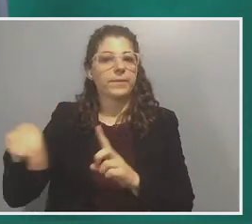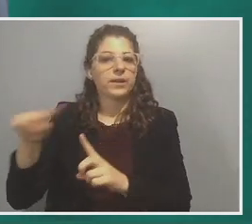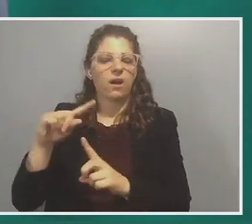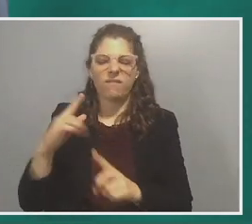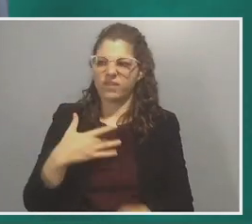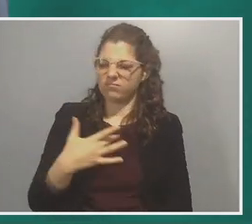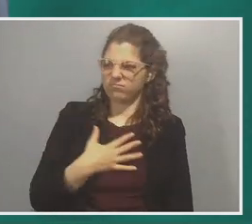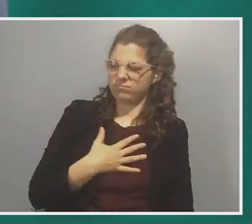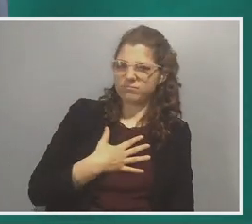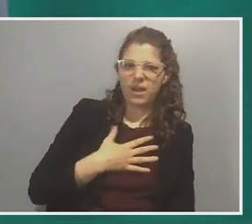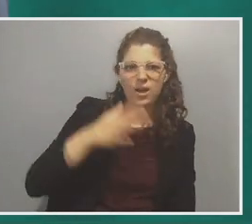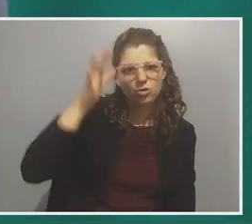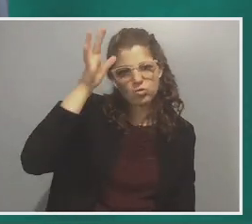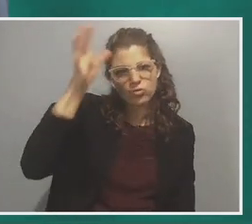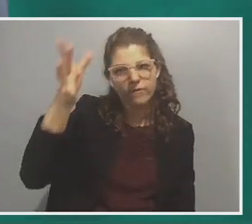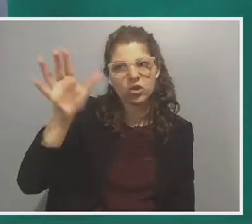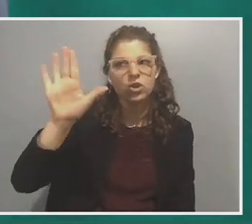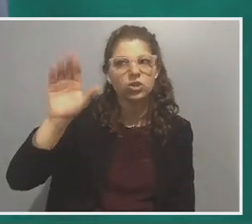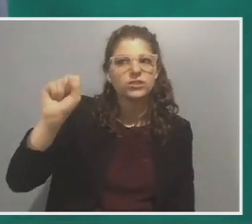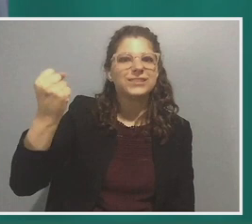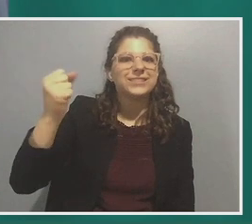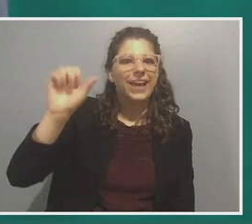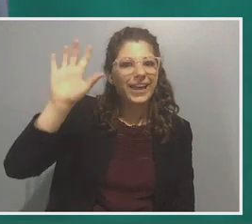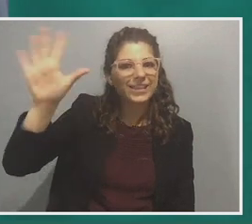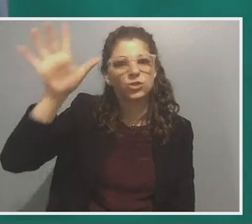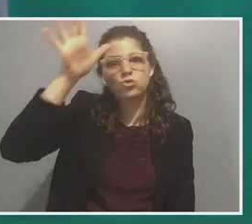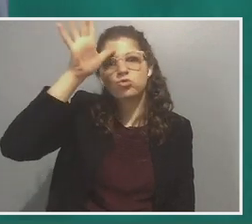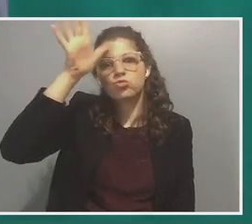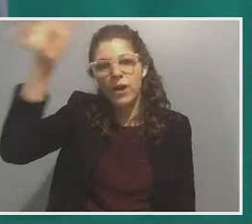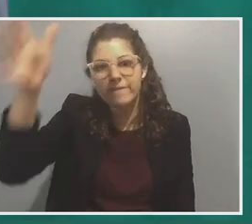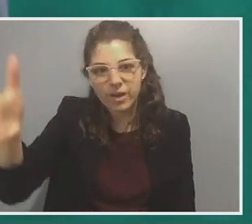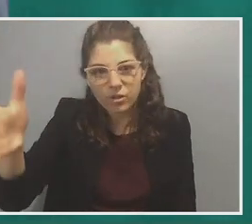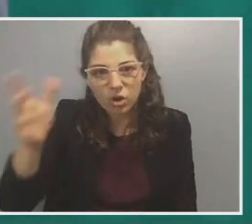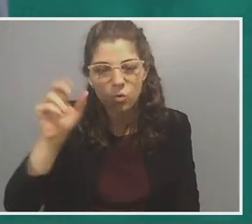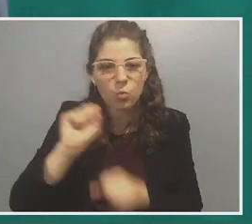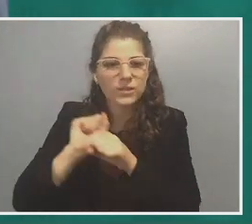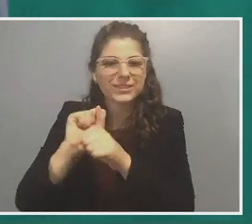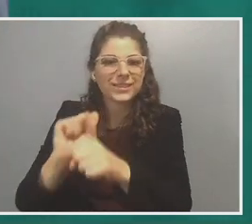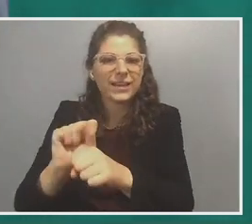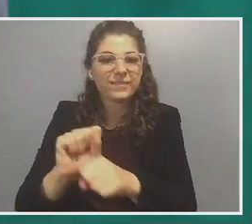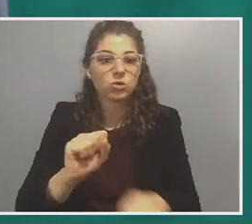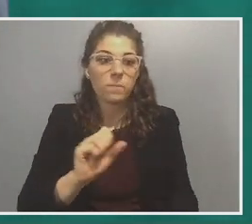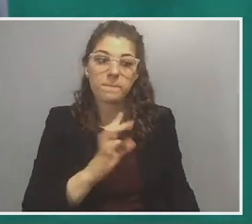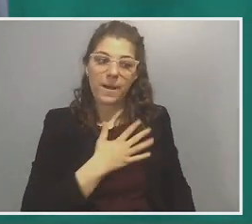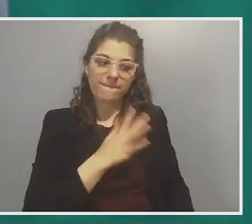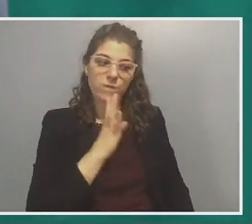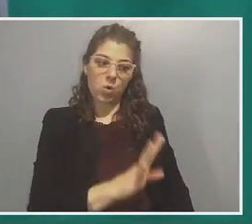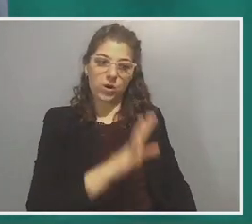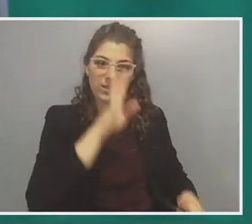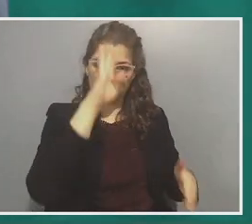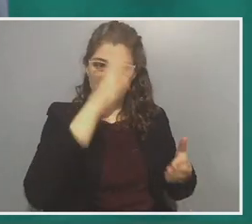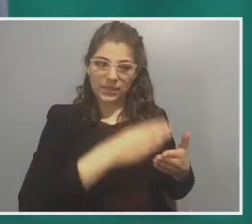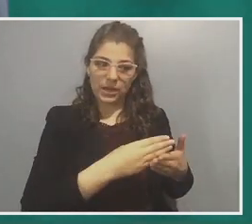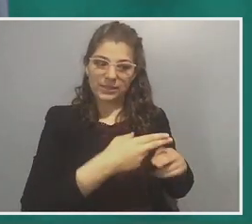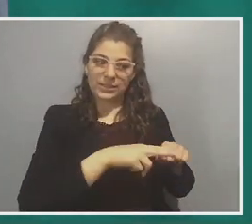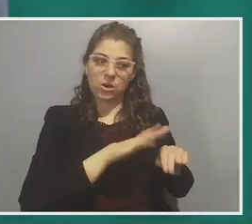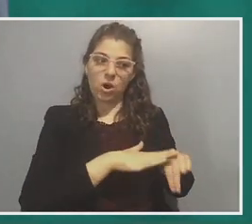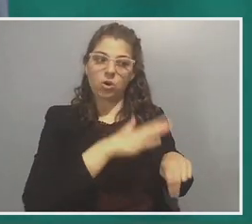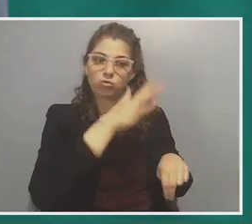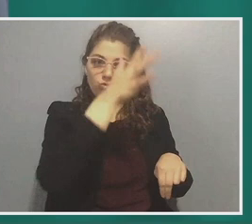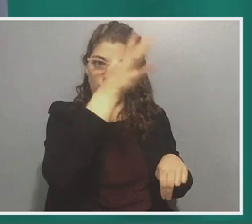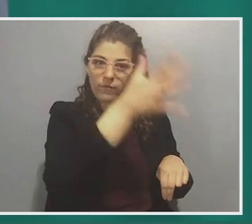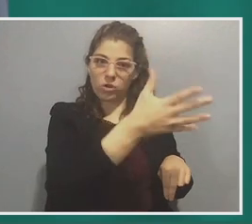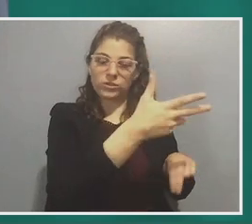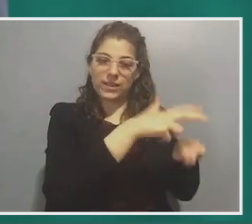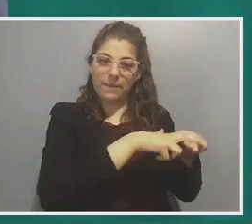grandfather's grandfather was enslaved. Right. So when my four-year-old son is sitting on my grandfather's lap, I imagine